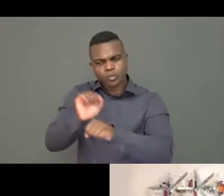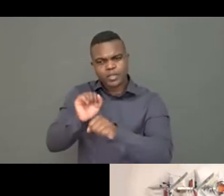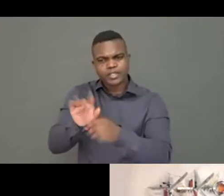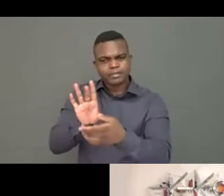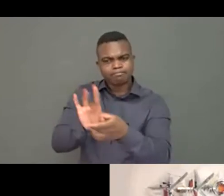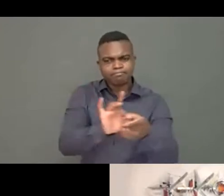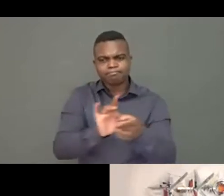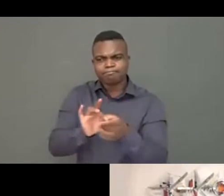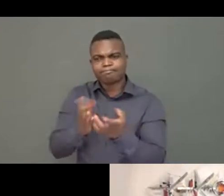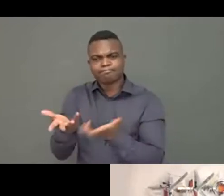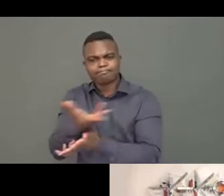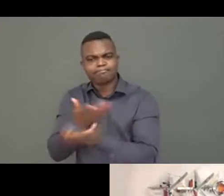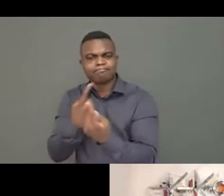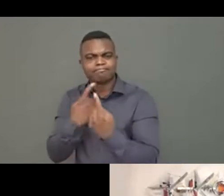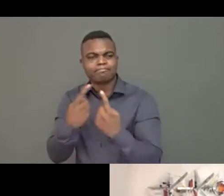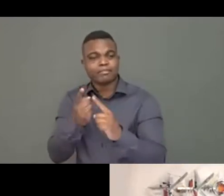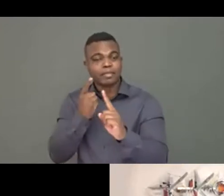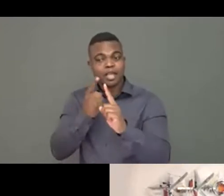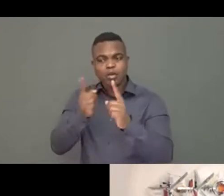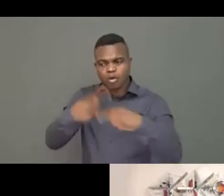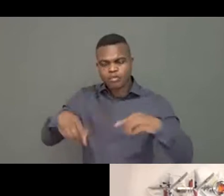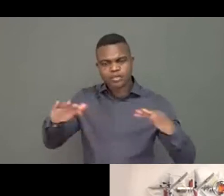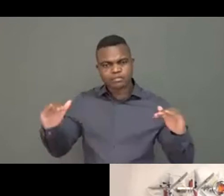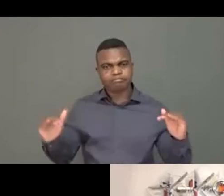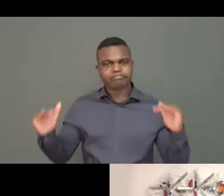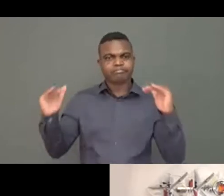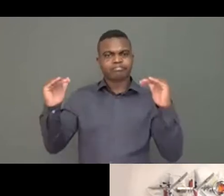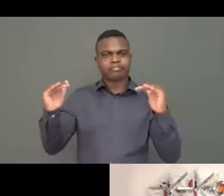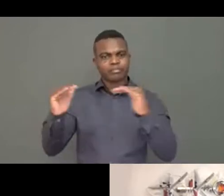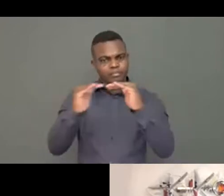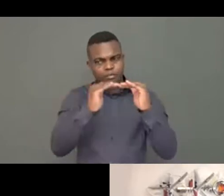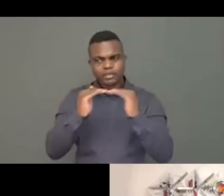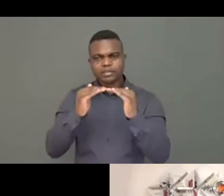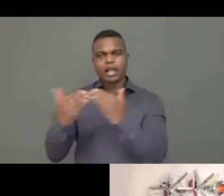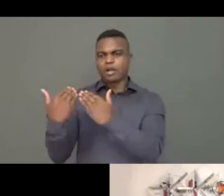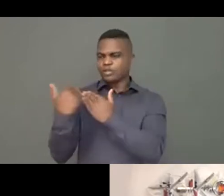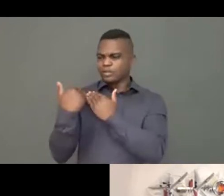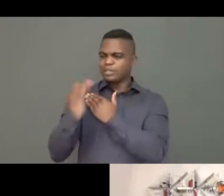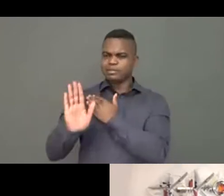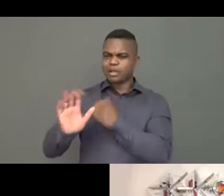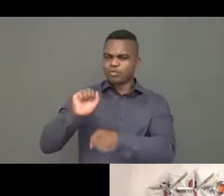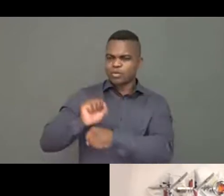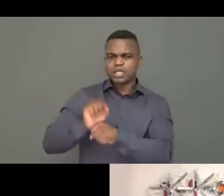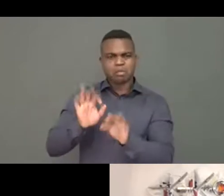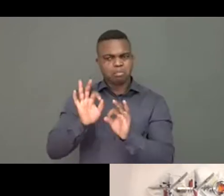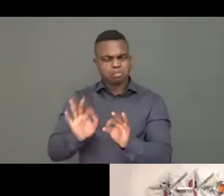The experience of application of the CHS showed that both people